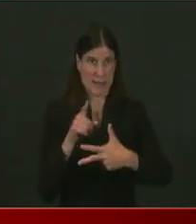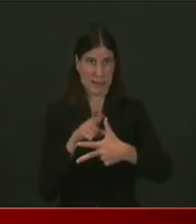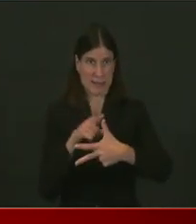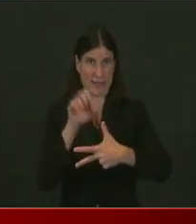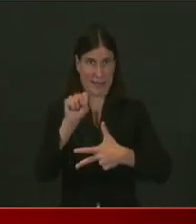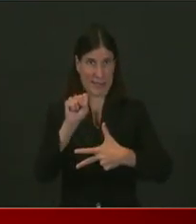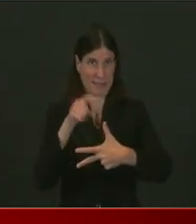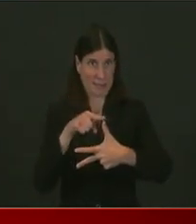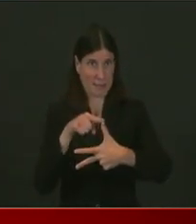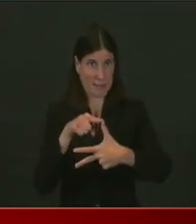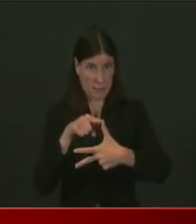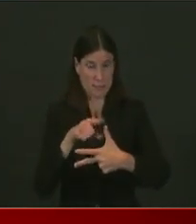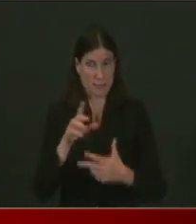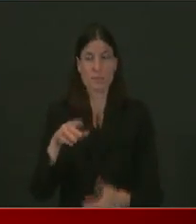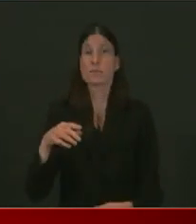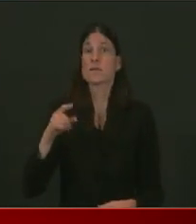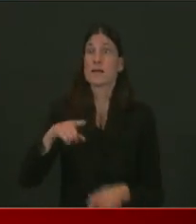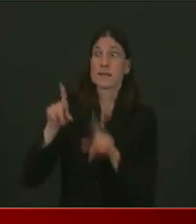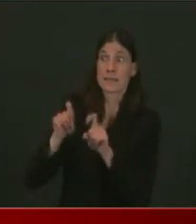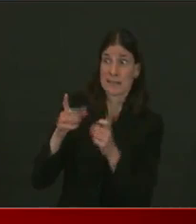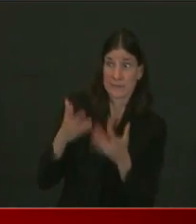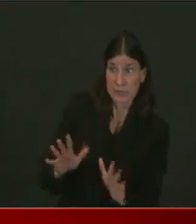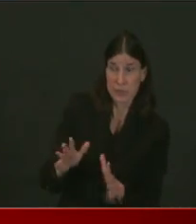days. That's if you feel sick.